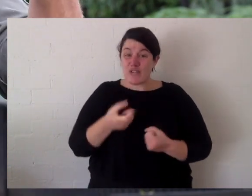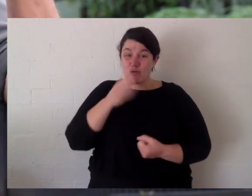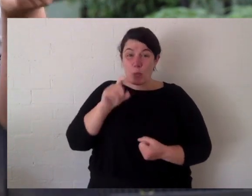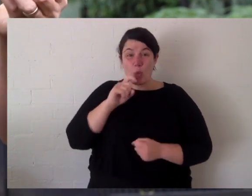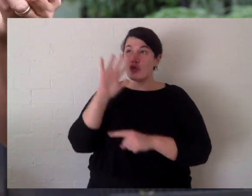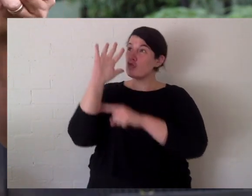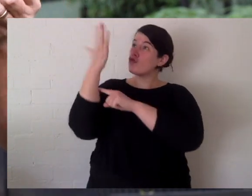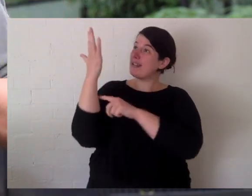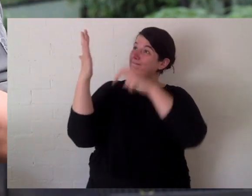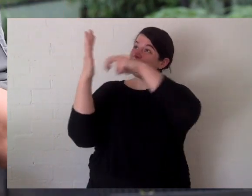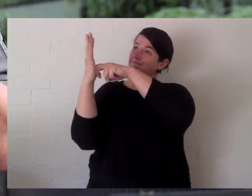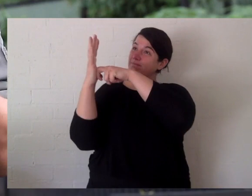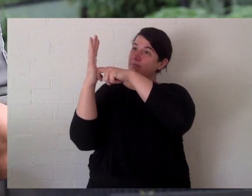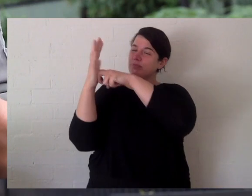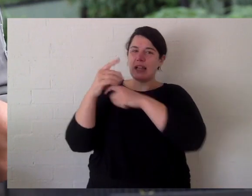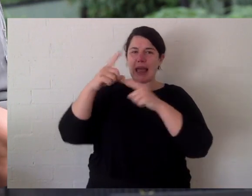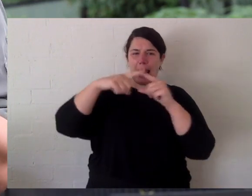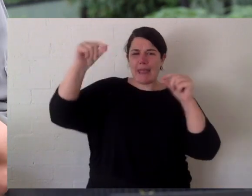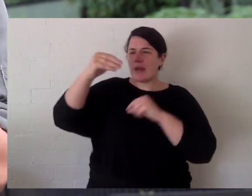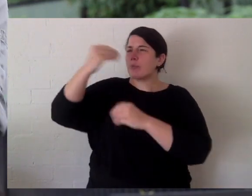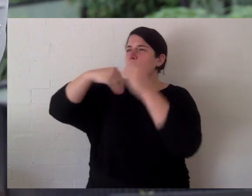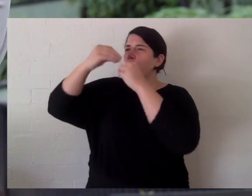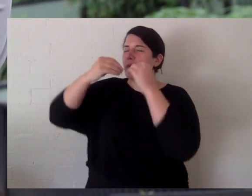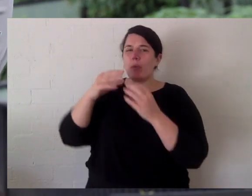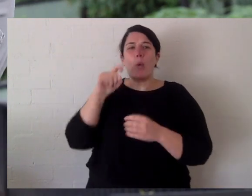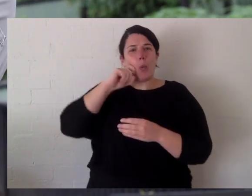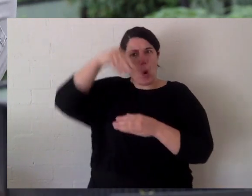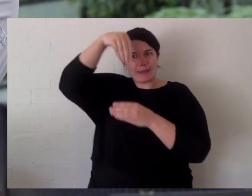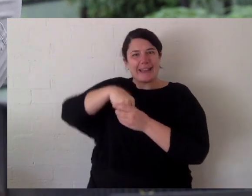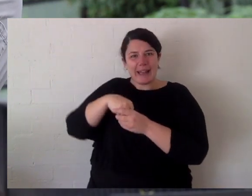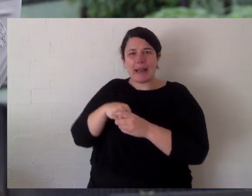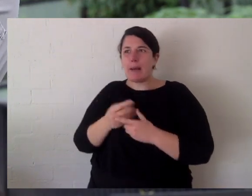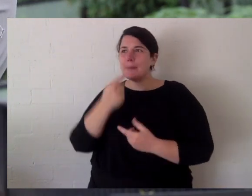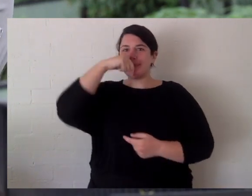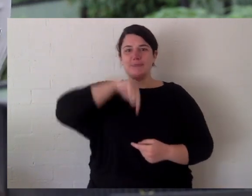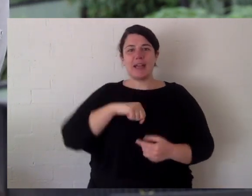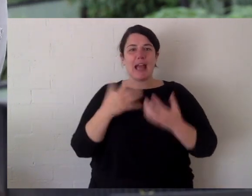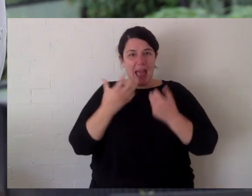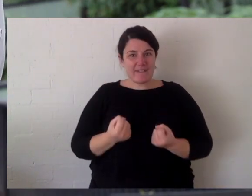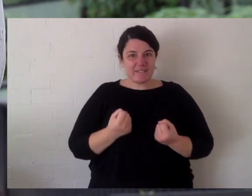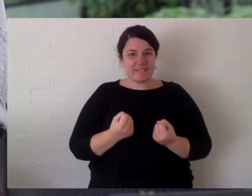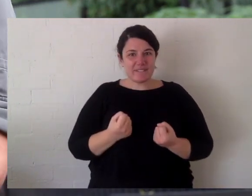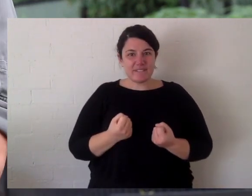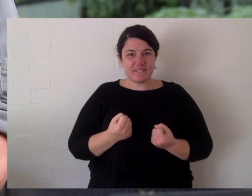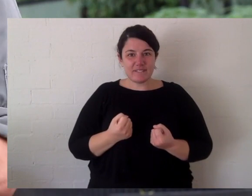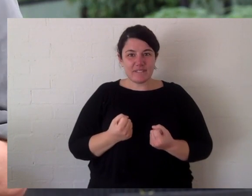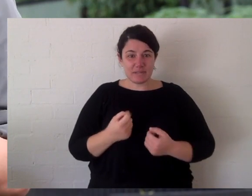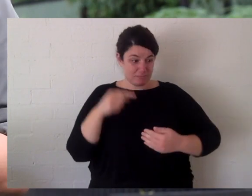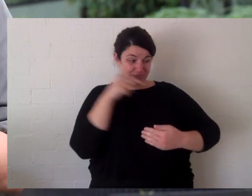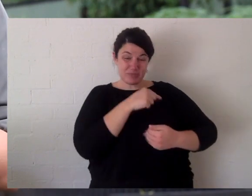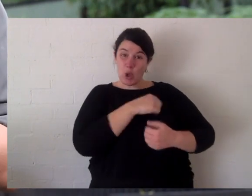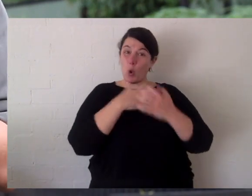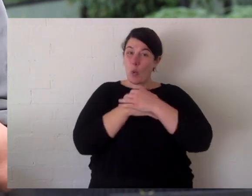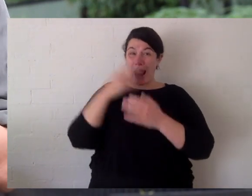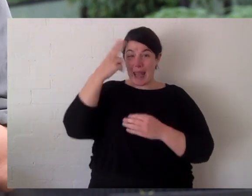they eat in the treetops, it's normally the juicy leaves. And when you have a look, hello mate, when you have a look at little Banjo